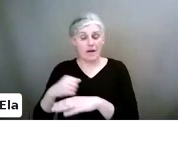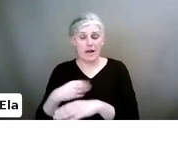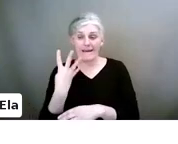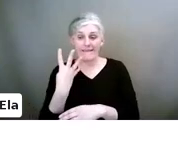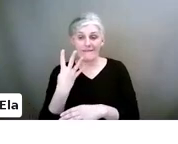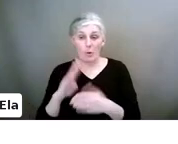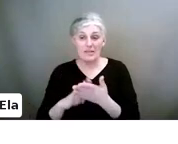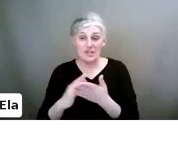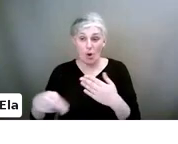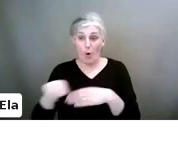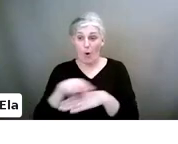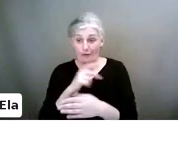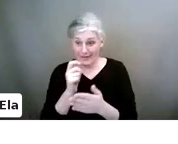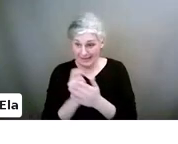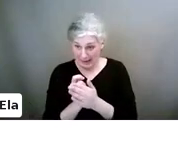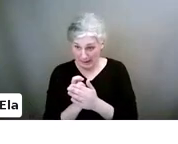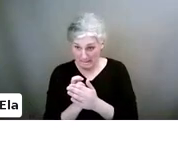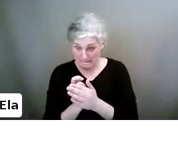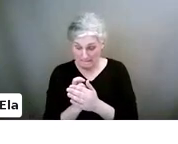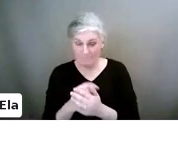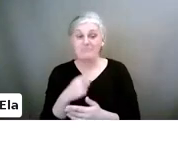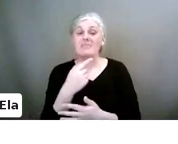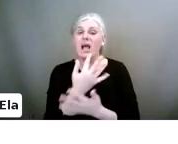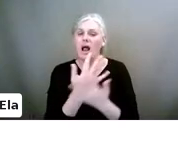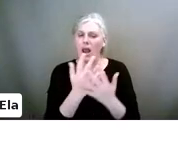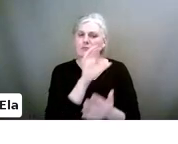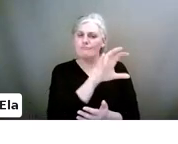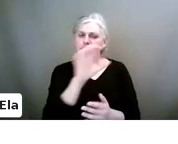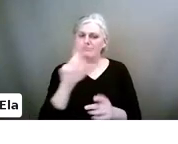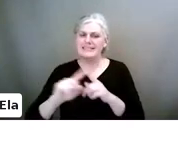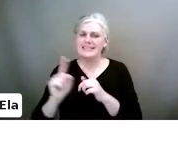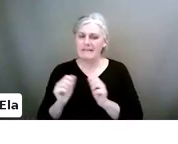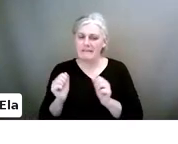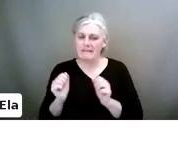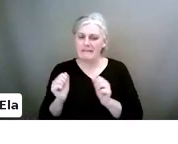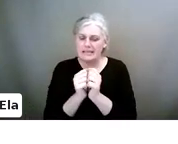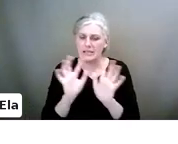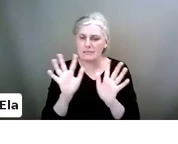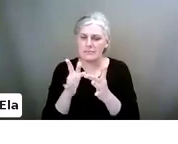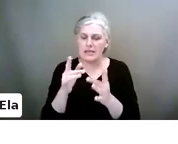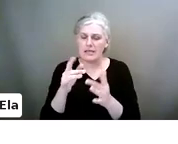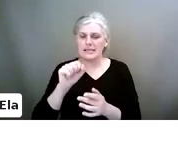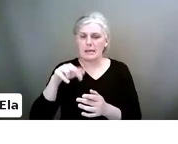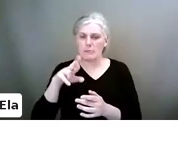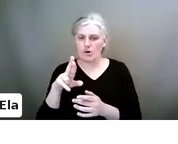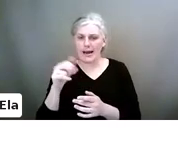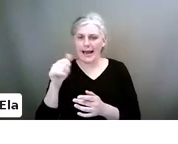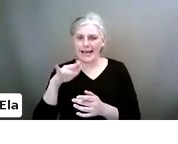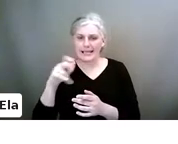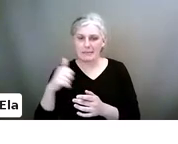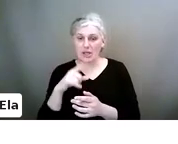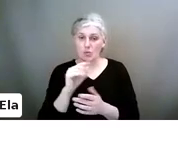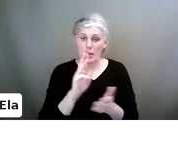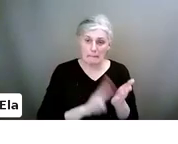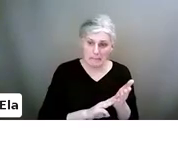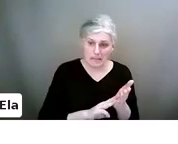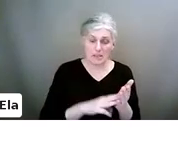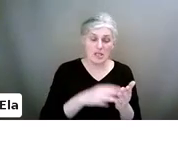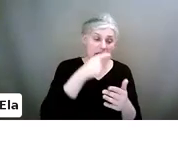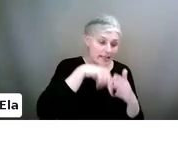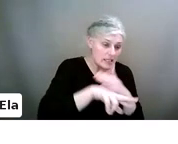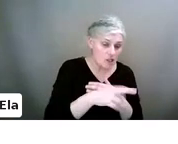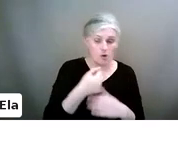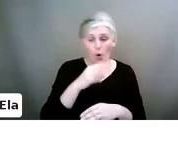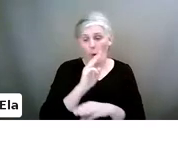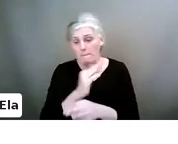over. This is just some of the episodes that we have at the Cyber Academy. 20 minutes. Whether you're a teacher, a parent at home,